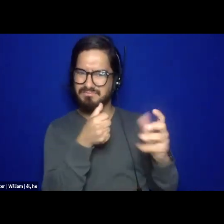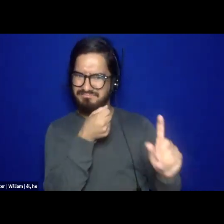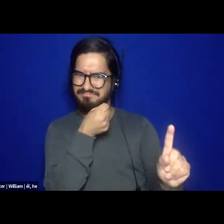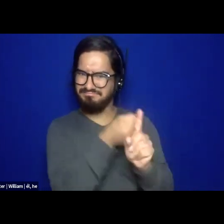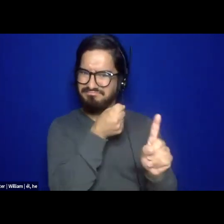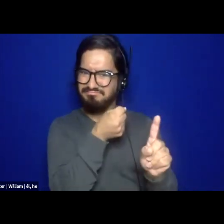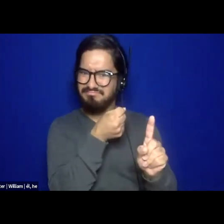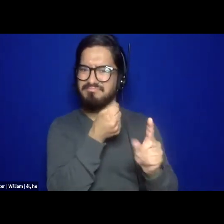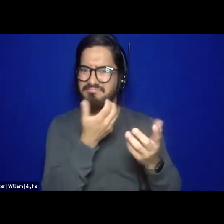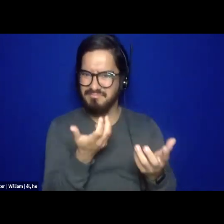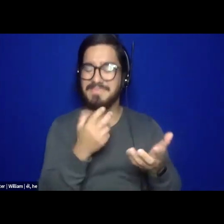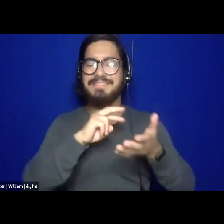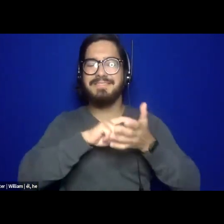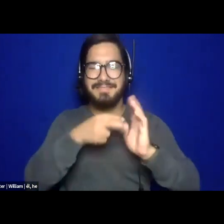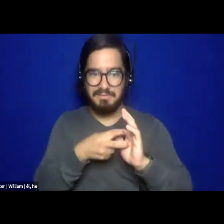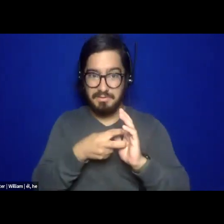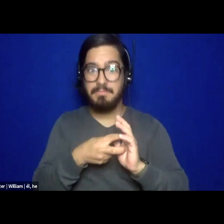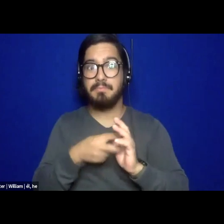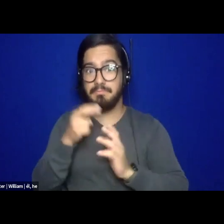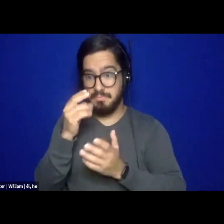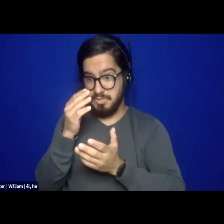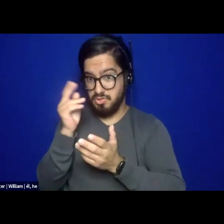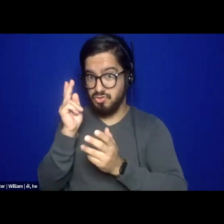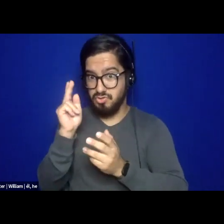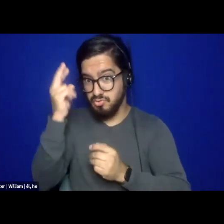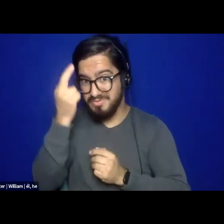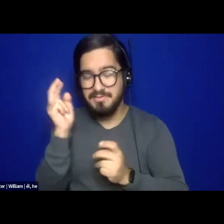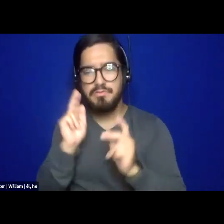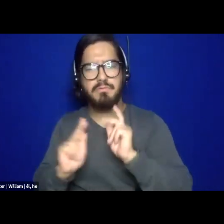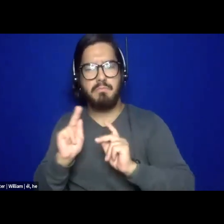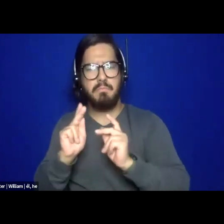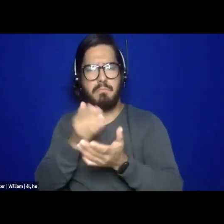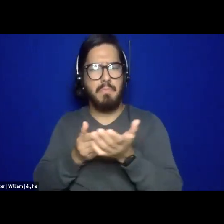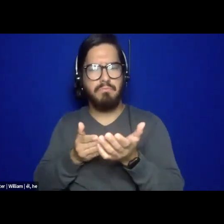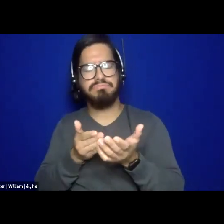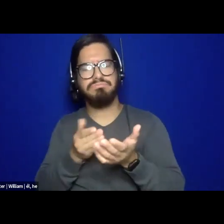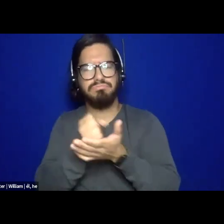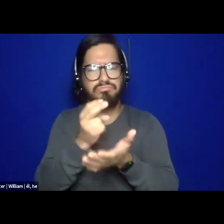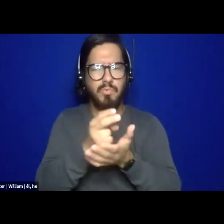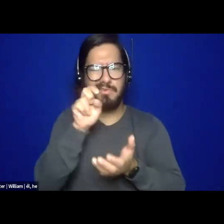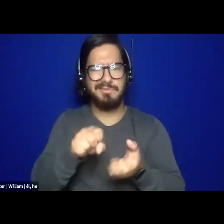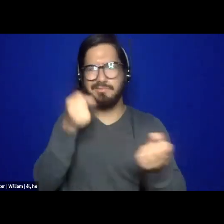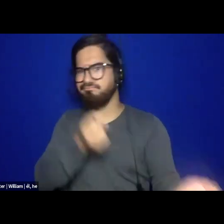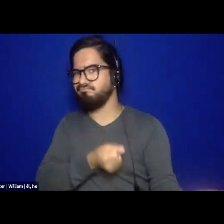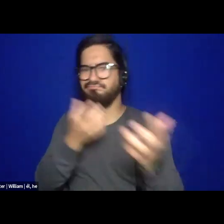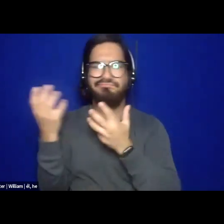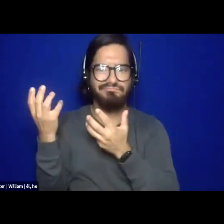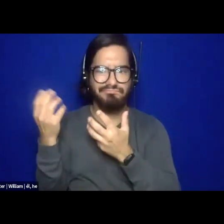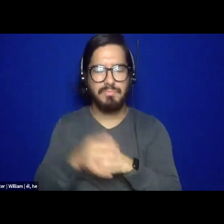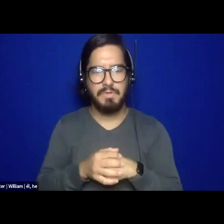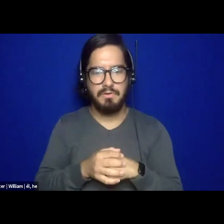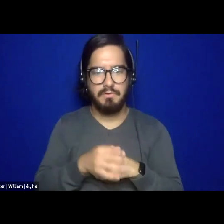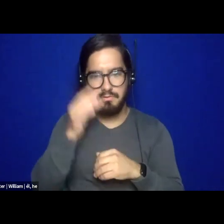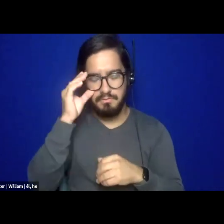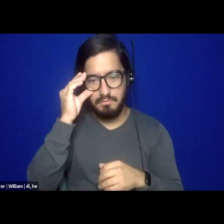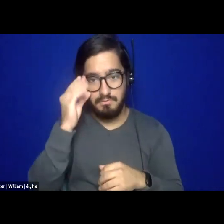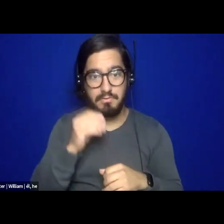itself should be abolished. That's conversations that we're having and hope to have with lots of other people, including students and other people in the